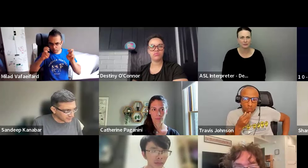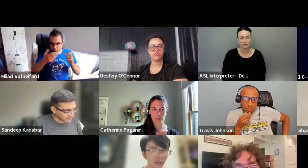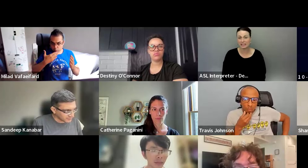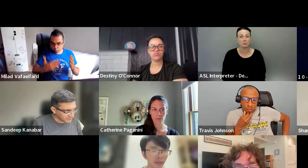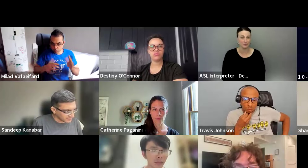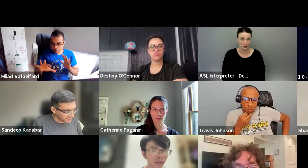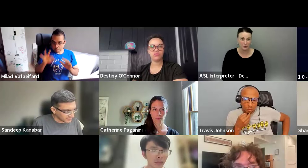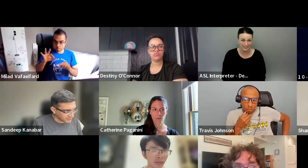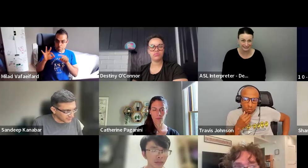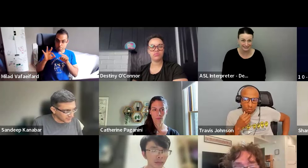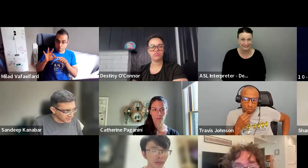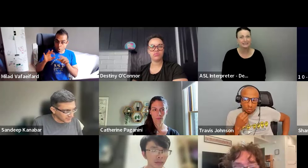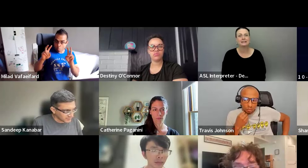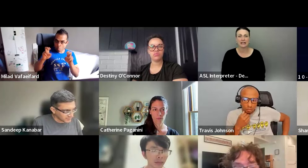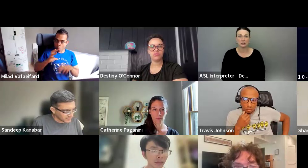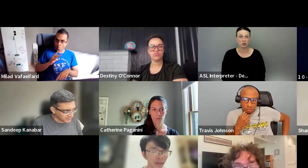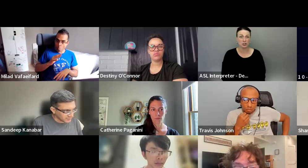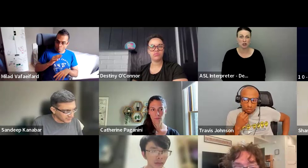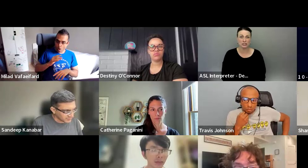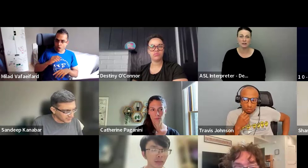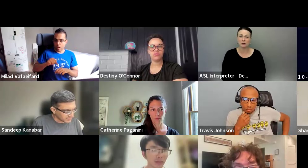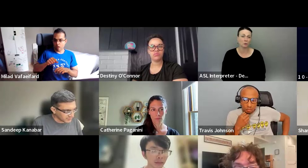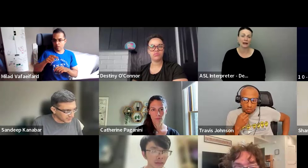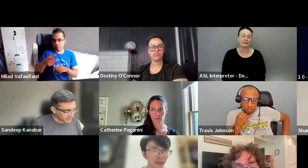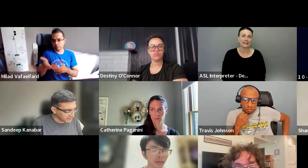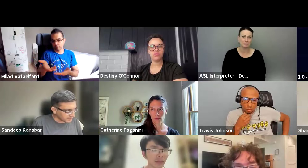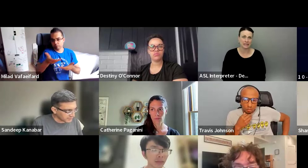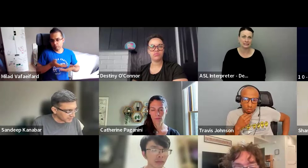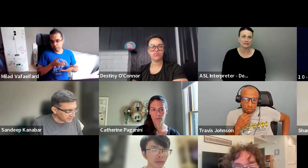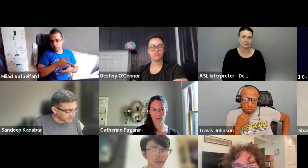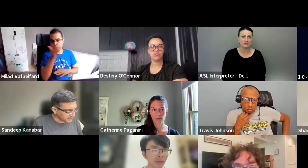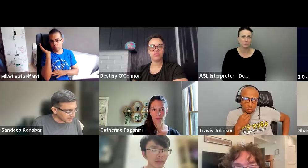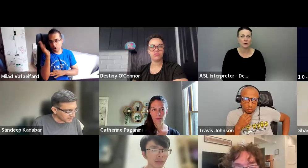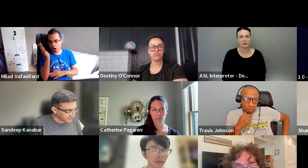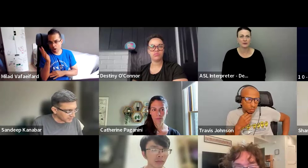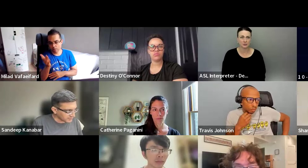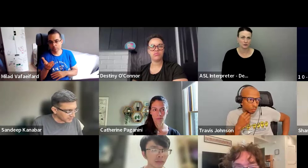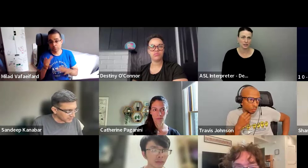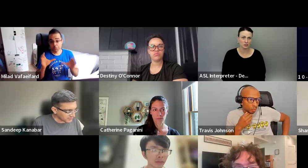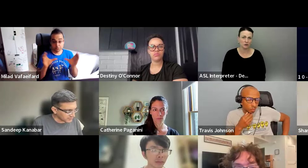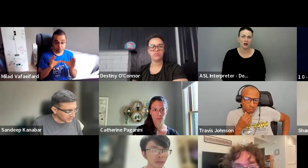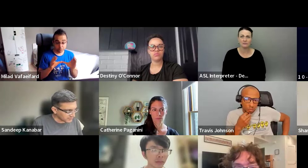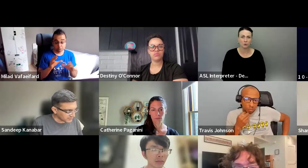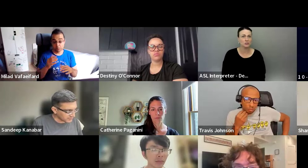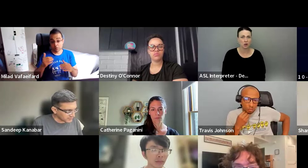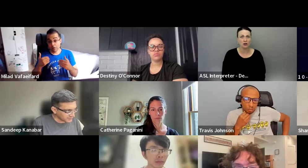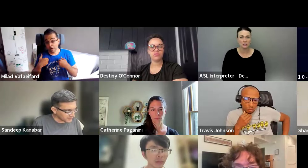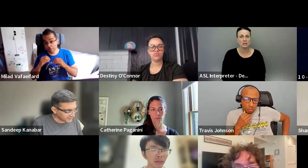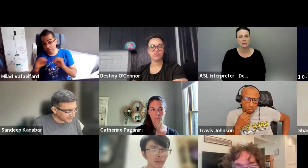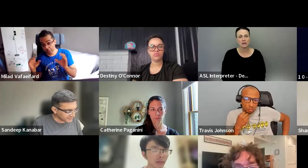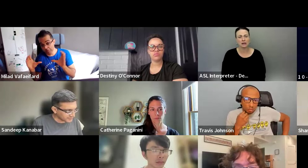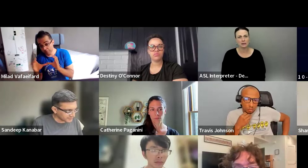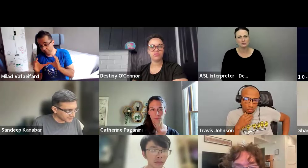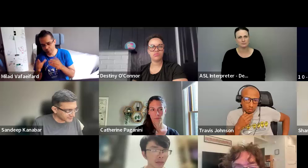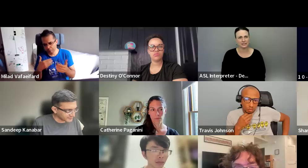you have your team review it and it looks good, you're more likely to get picked whether you have a certification or not for a talk.